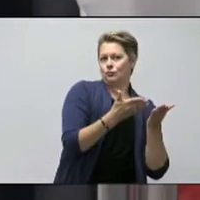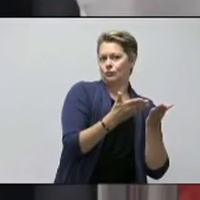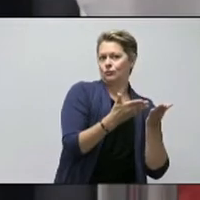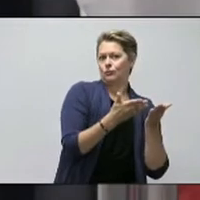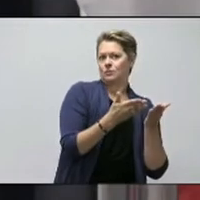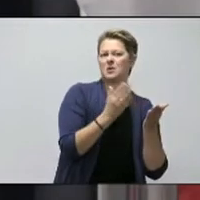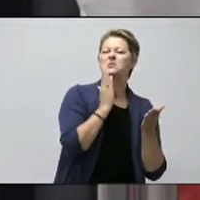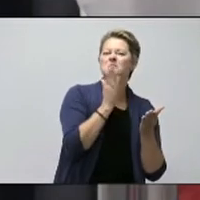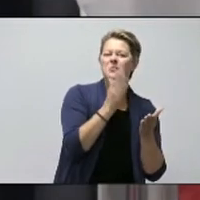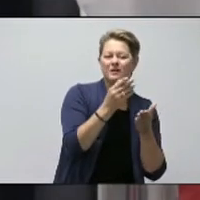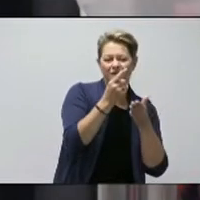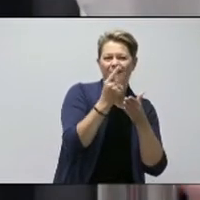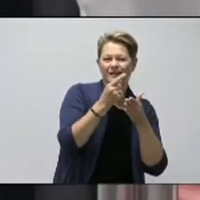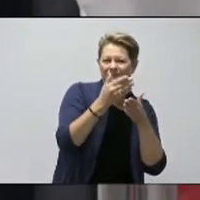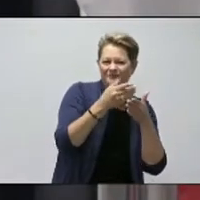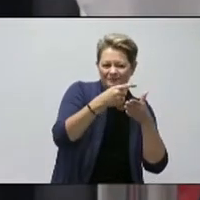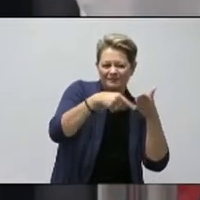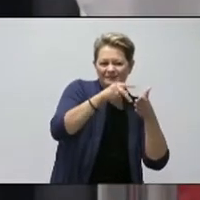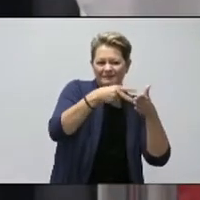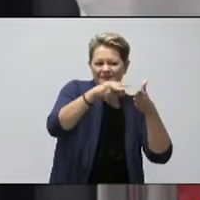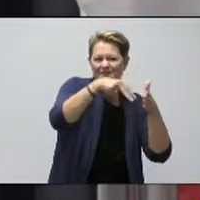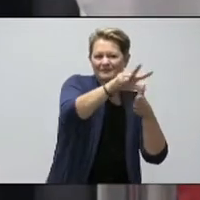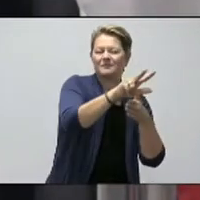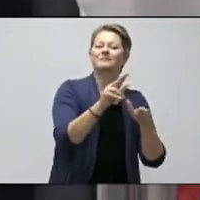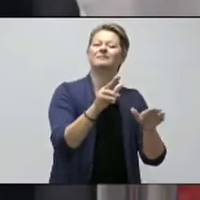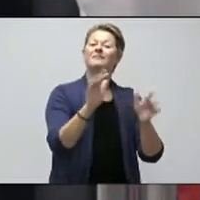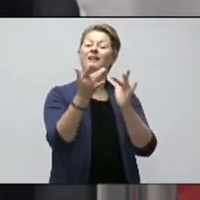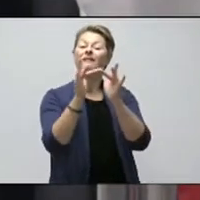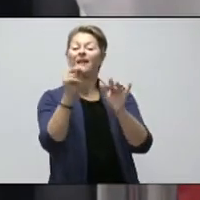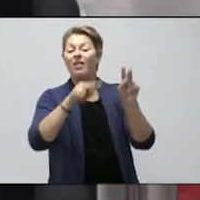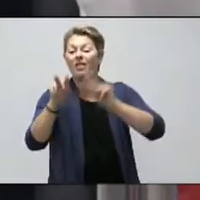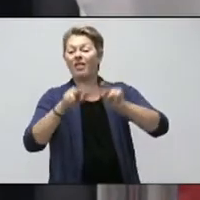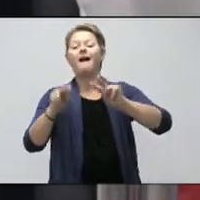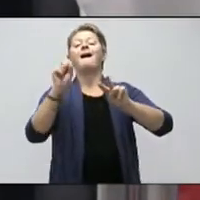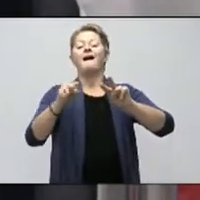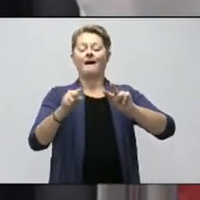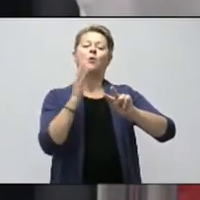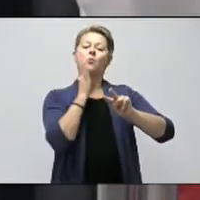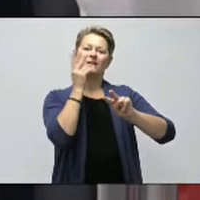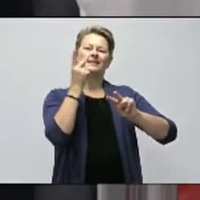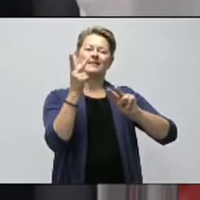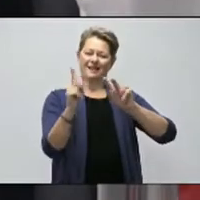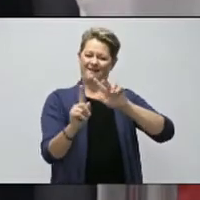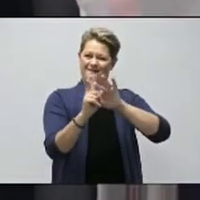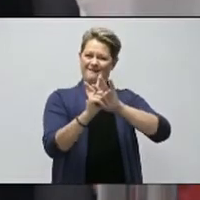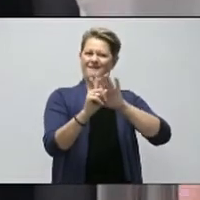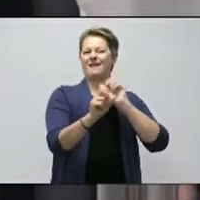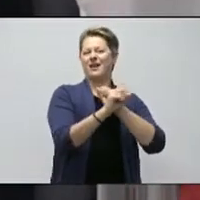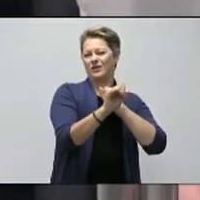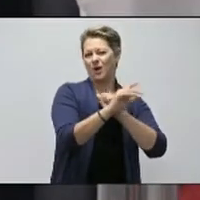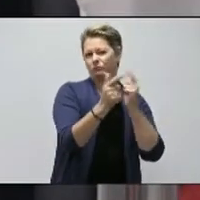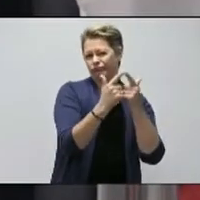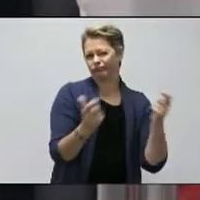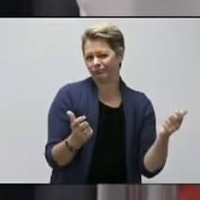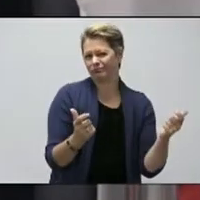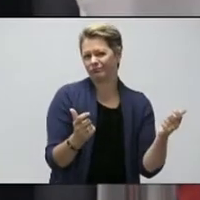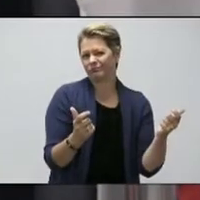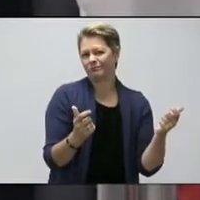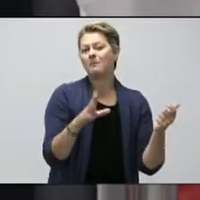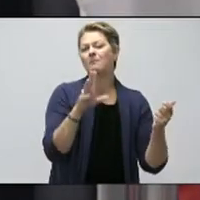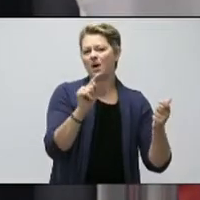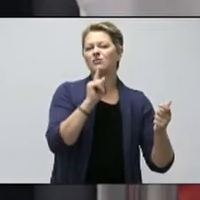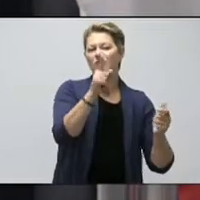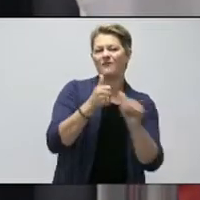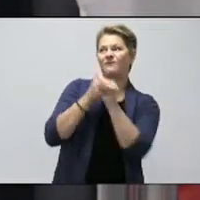some of that as you travel around the Internet, hopefully, and we'll encourage other people to use the app, but it's kind of based on the federal